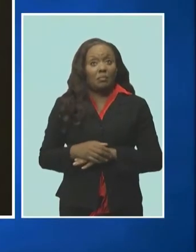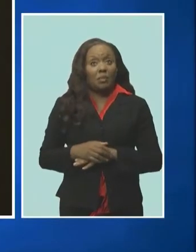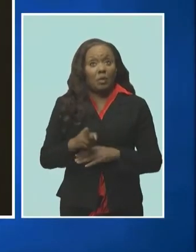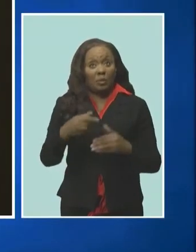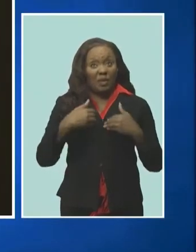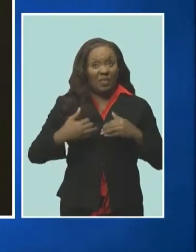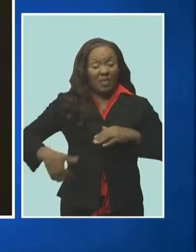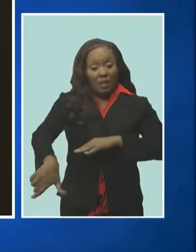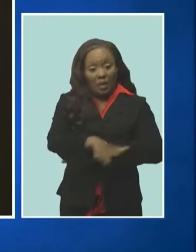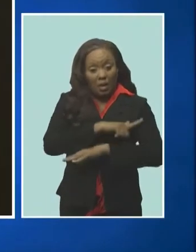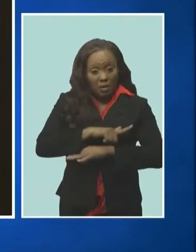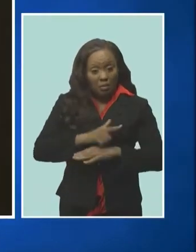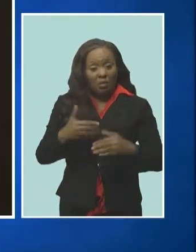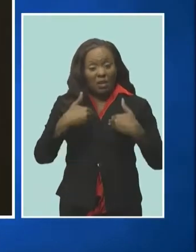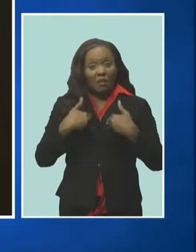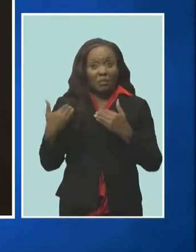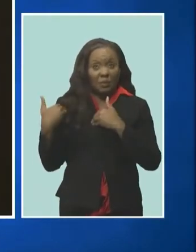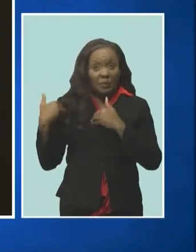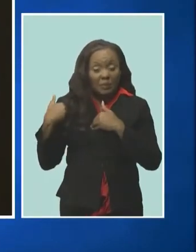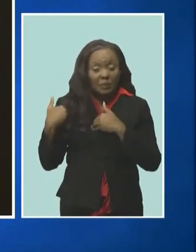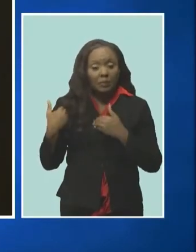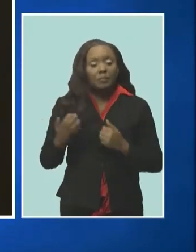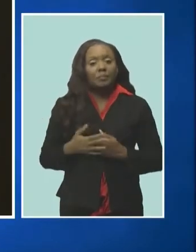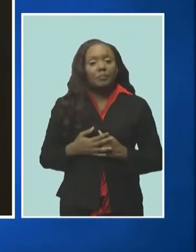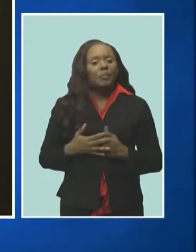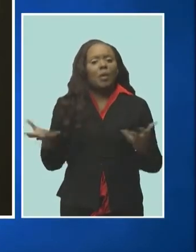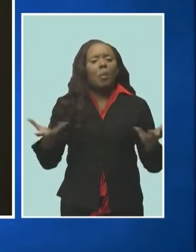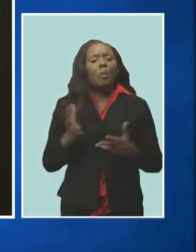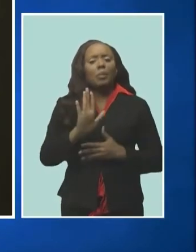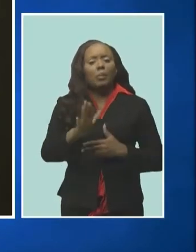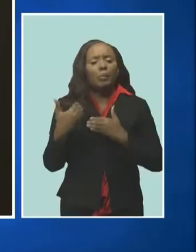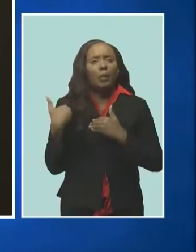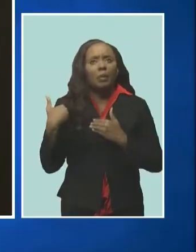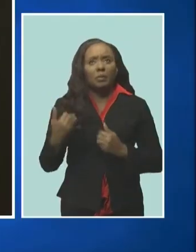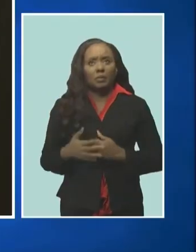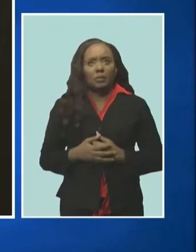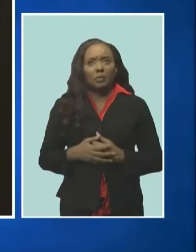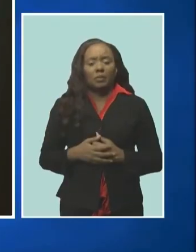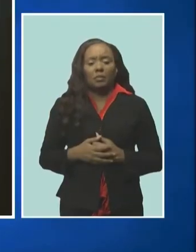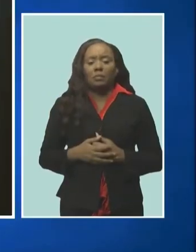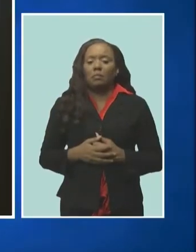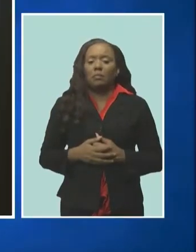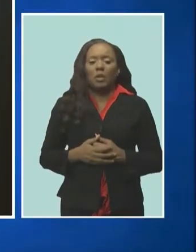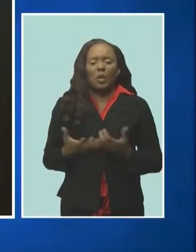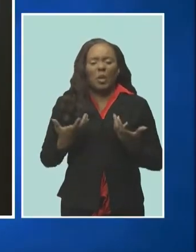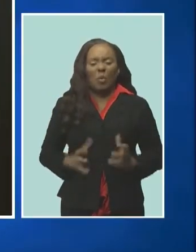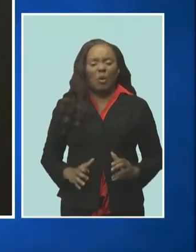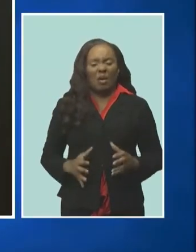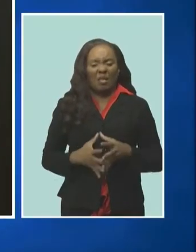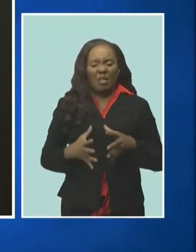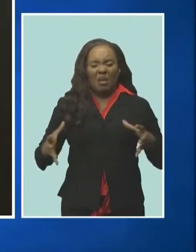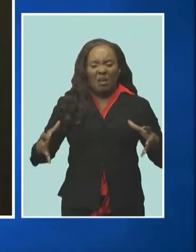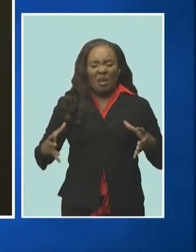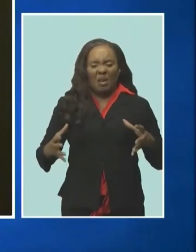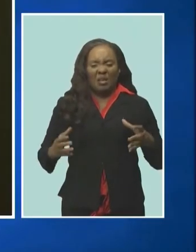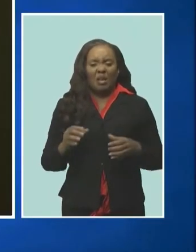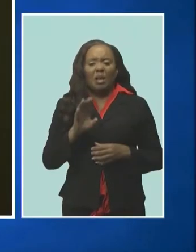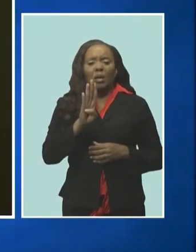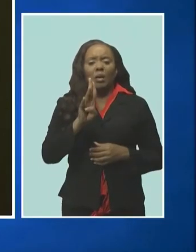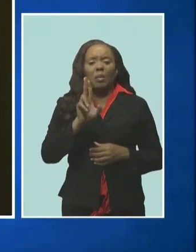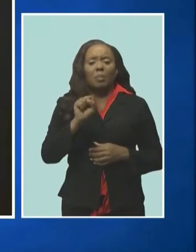in ensuring one that they don't grow bush but they can grow pastures